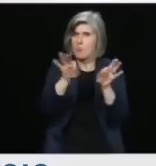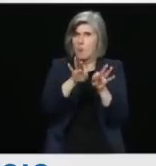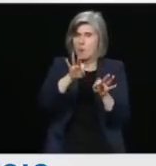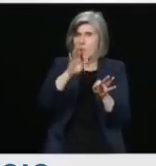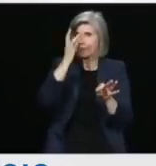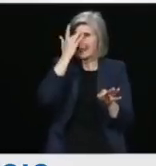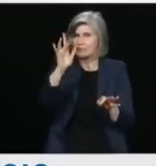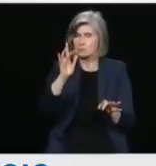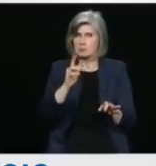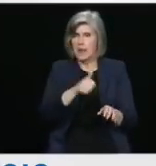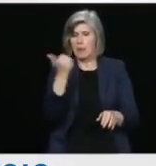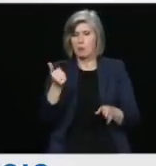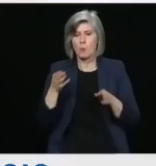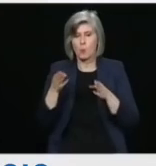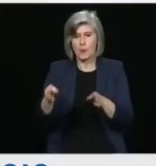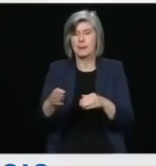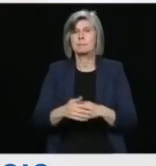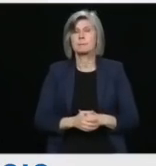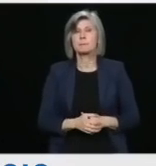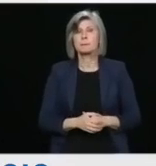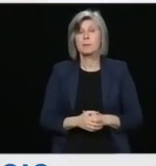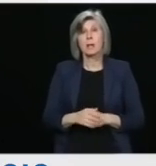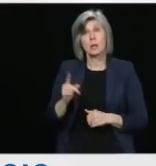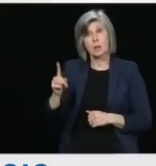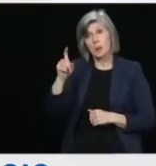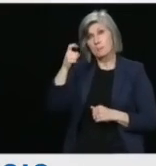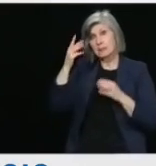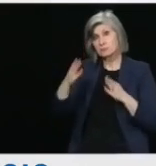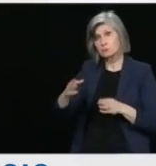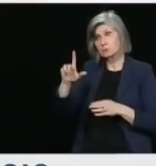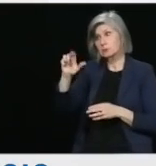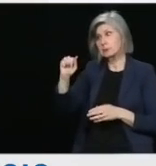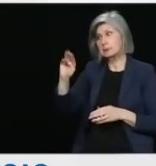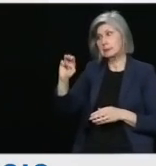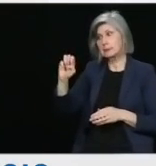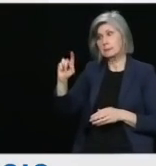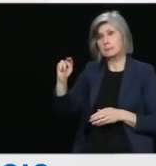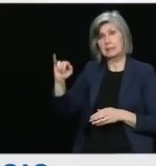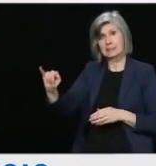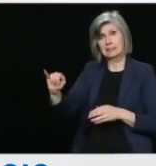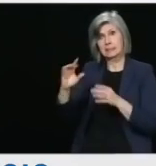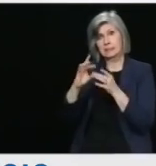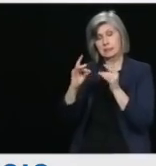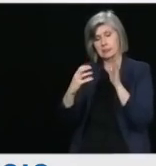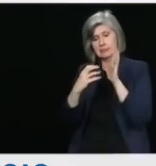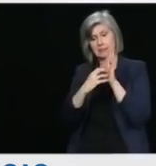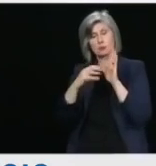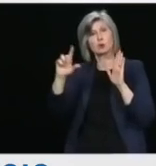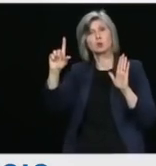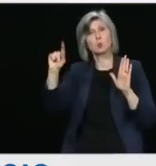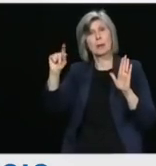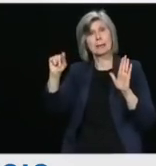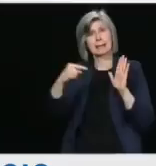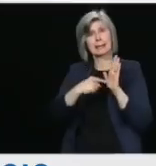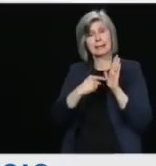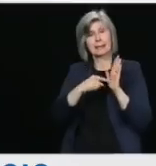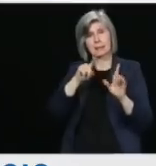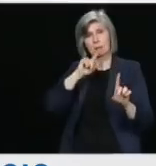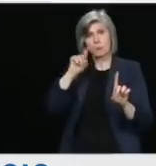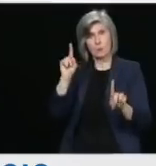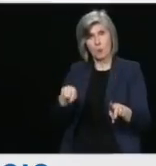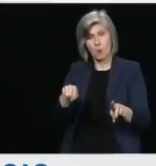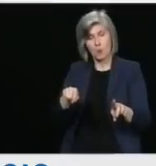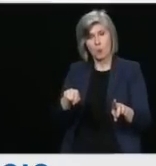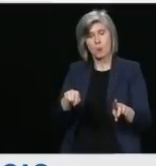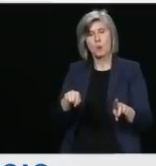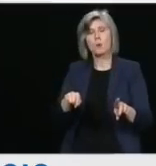question of the report, Section 20 report. I referred to these matters to Minister